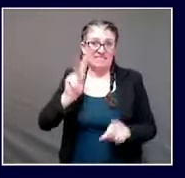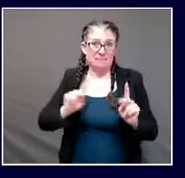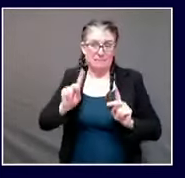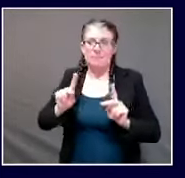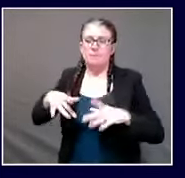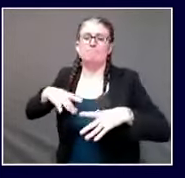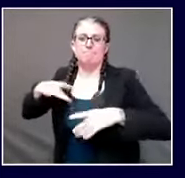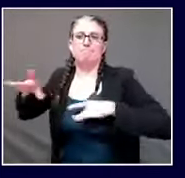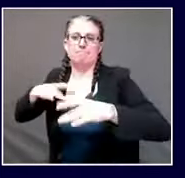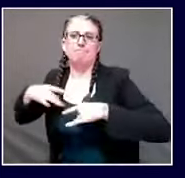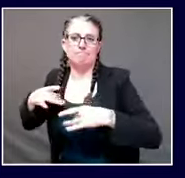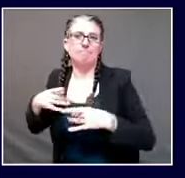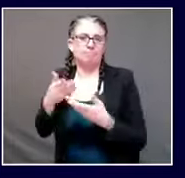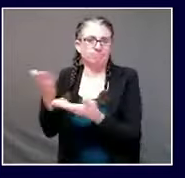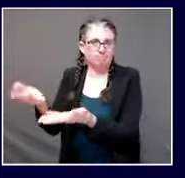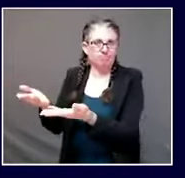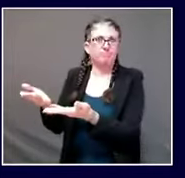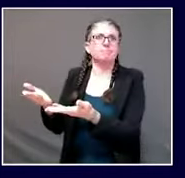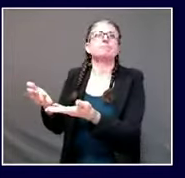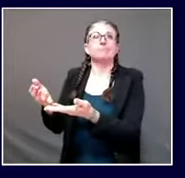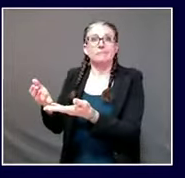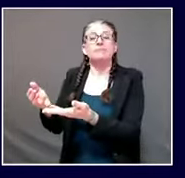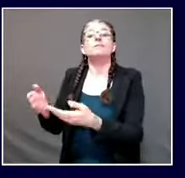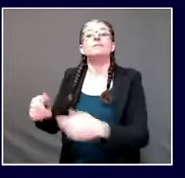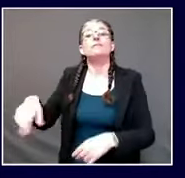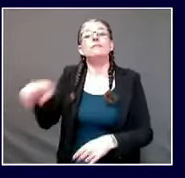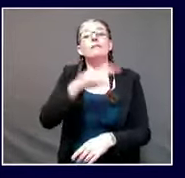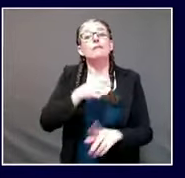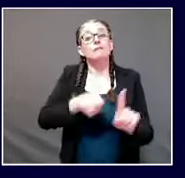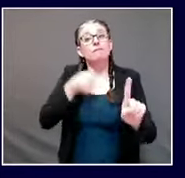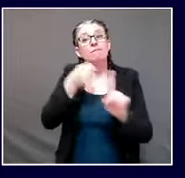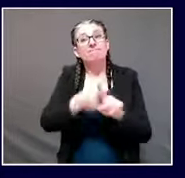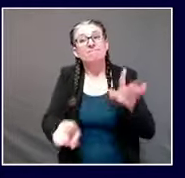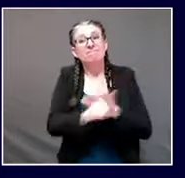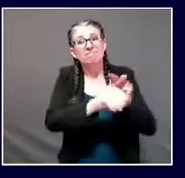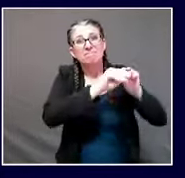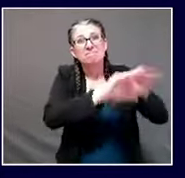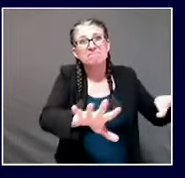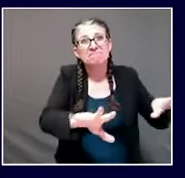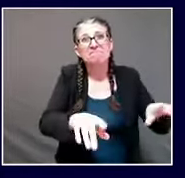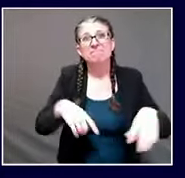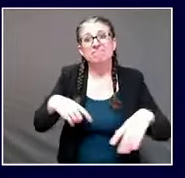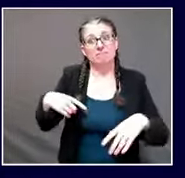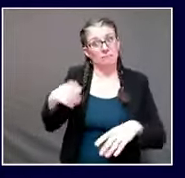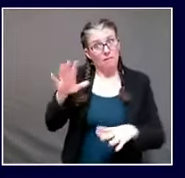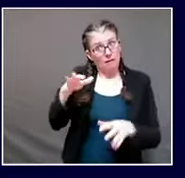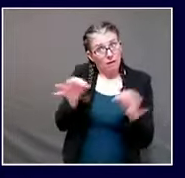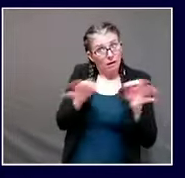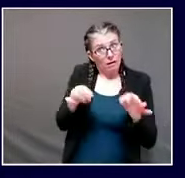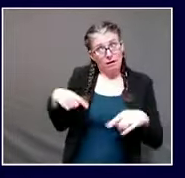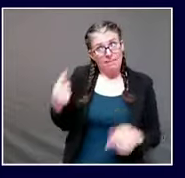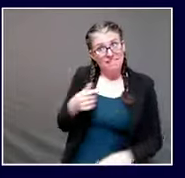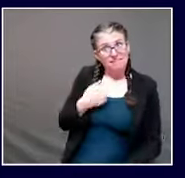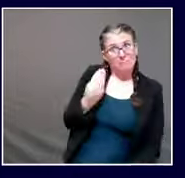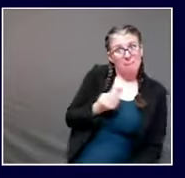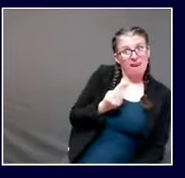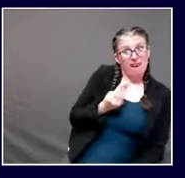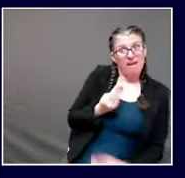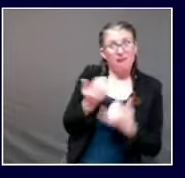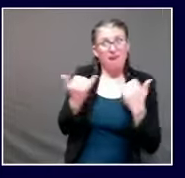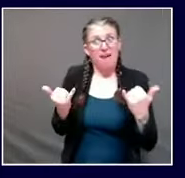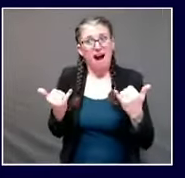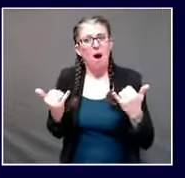some of the outbreaks that Maine CDC has opened up just in the past 48 hours. Just today,